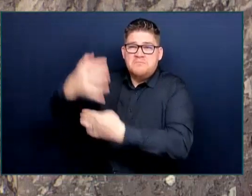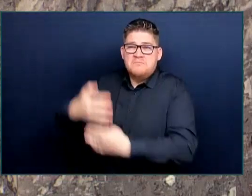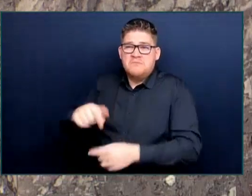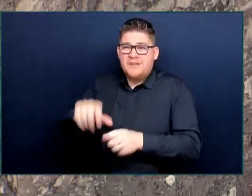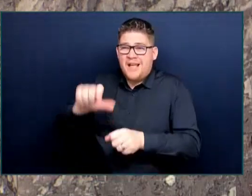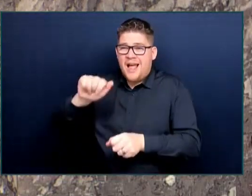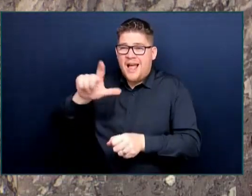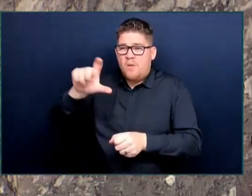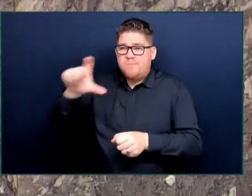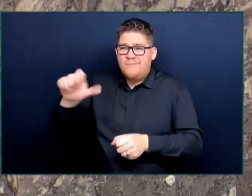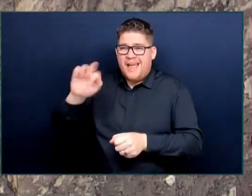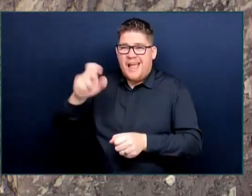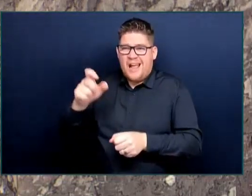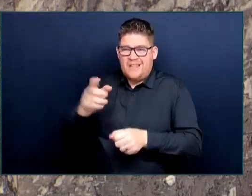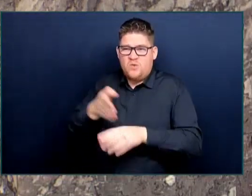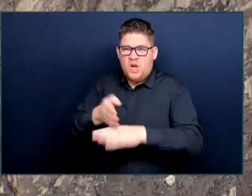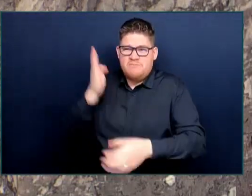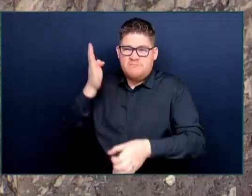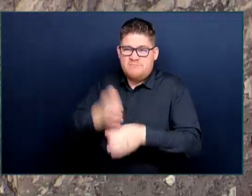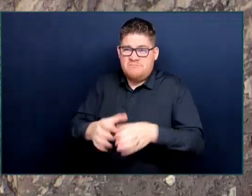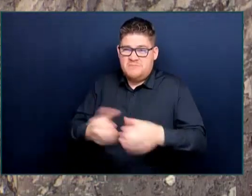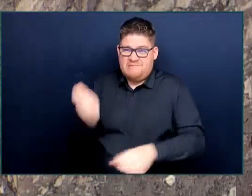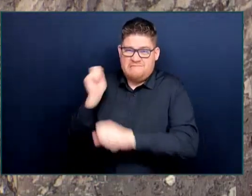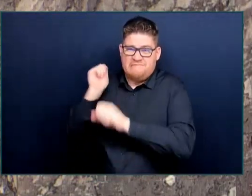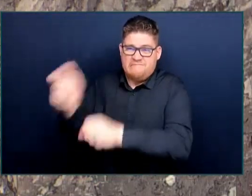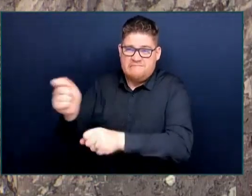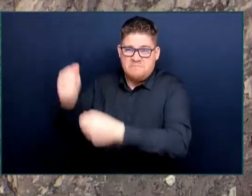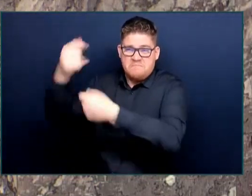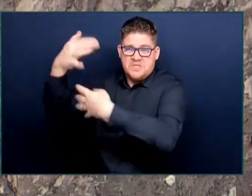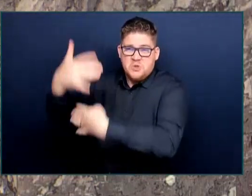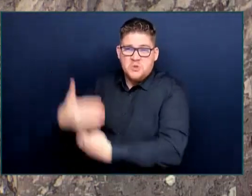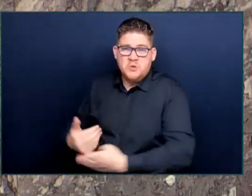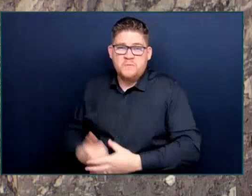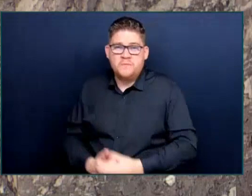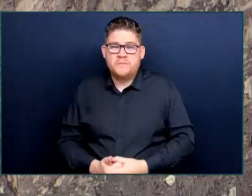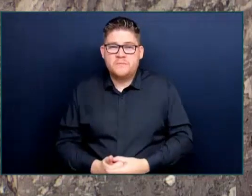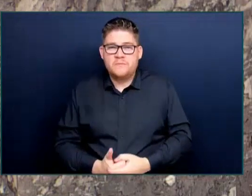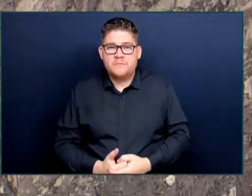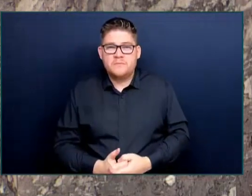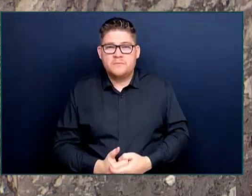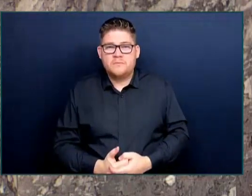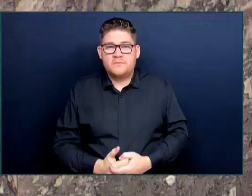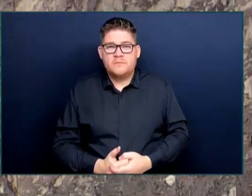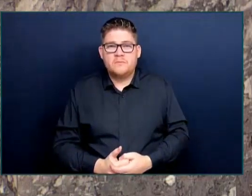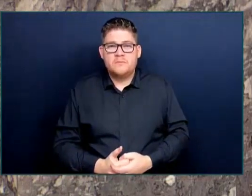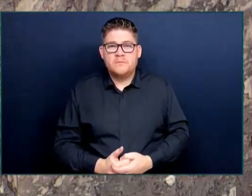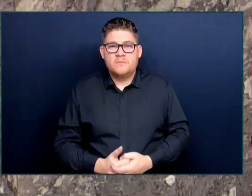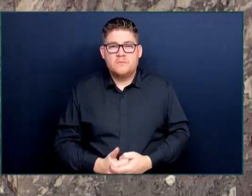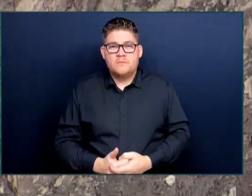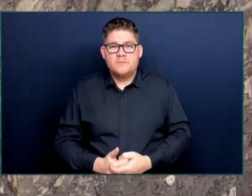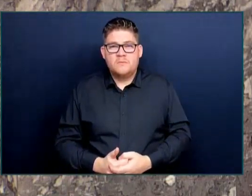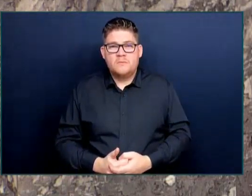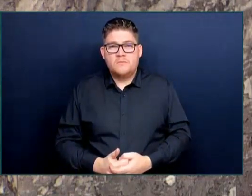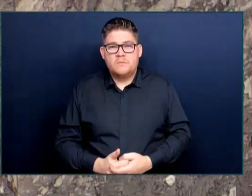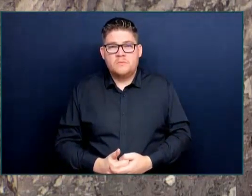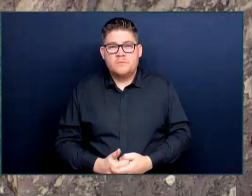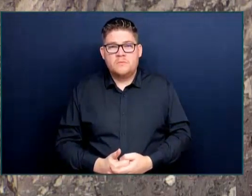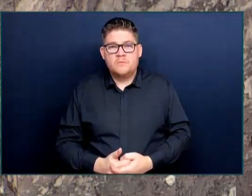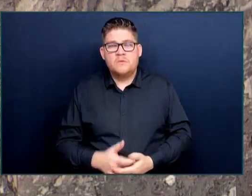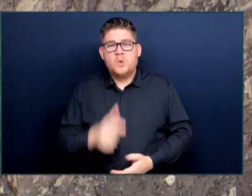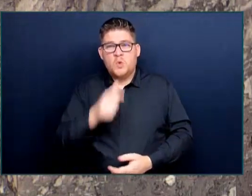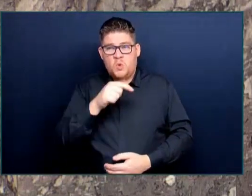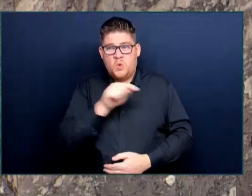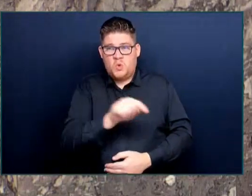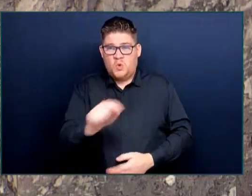Premier's catch-and-release system was back in the news. Tyler Newton, the bus killer with over 50